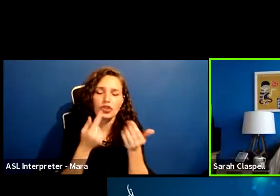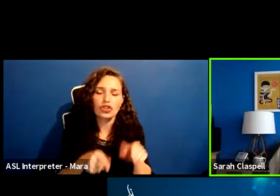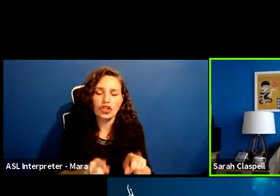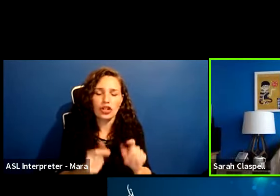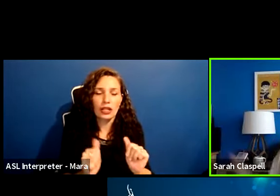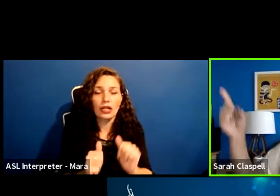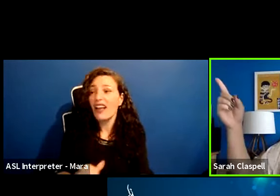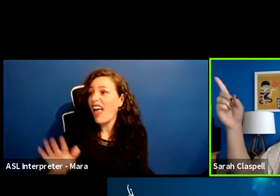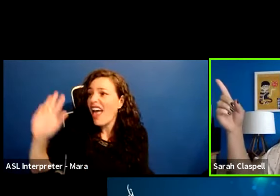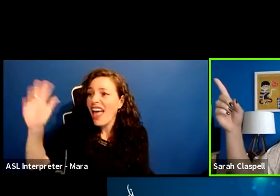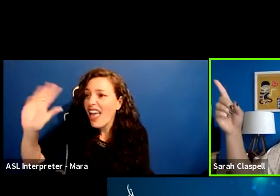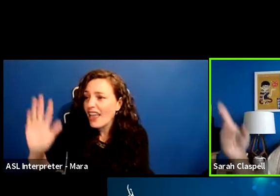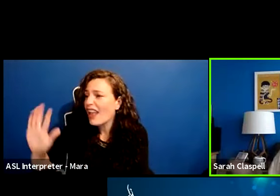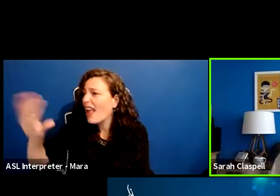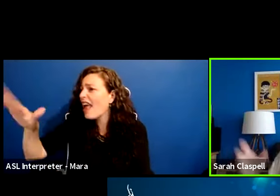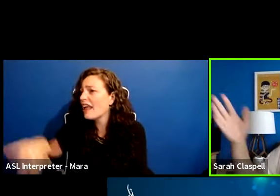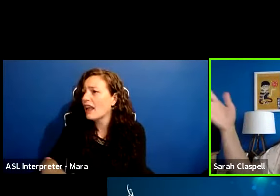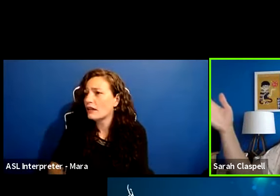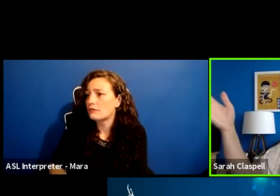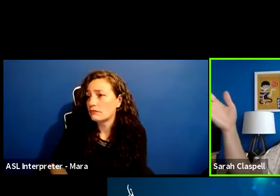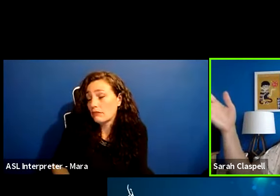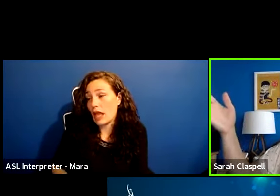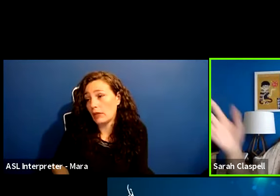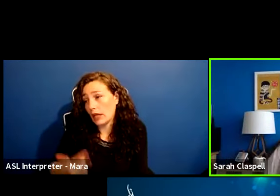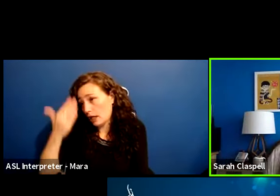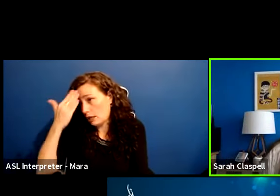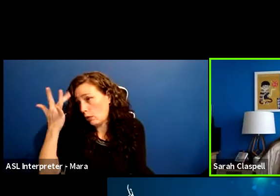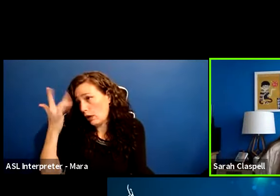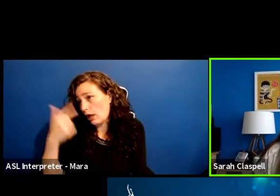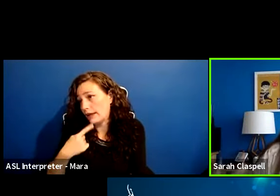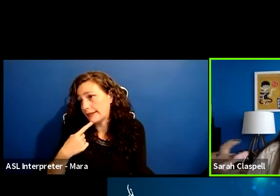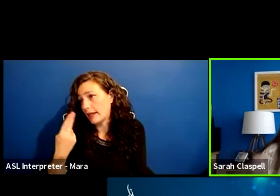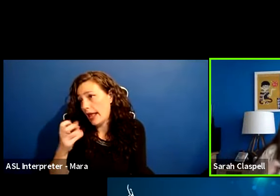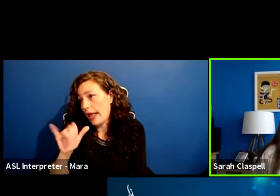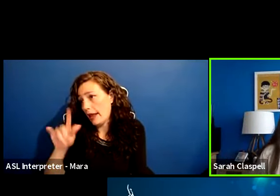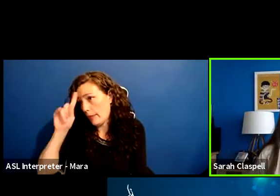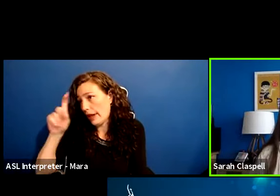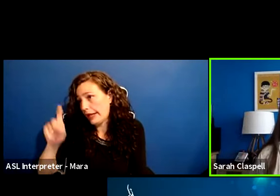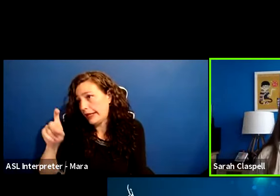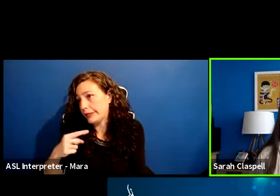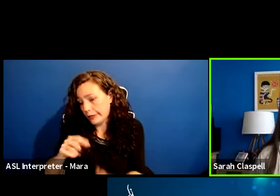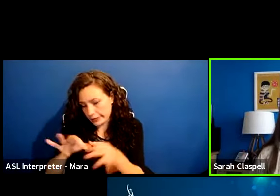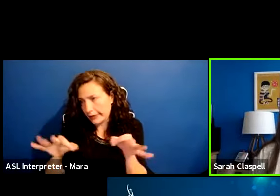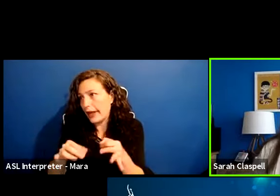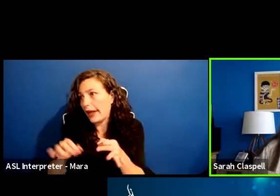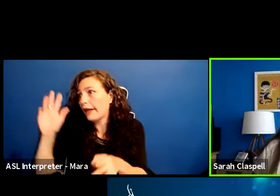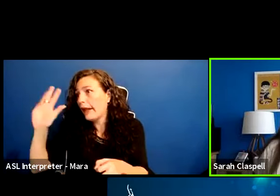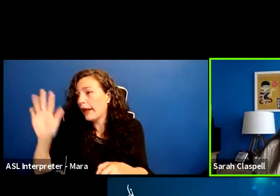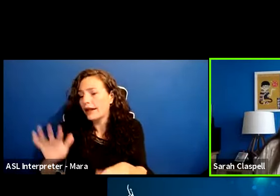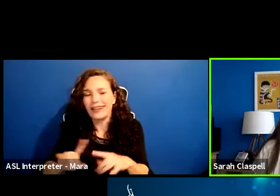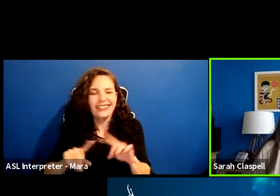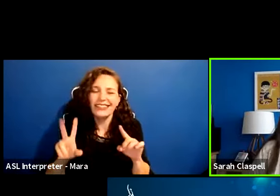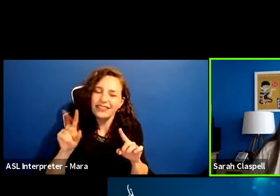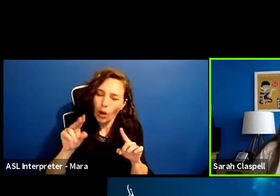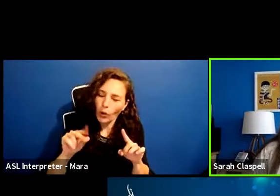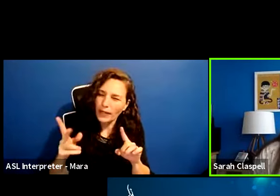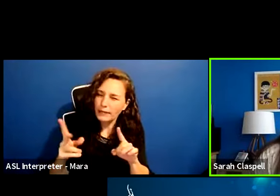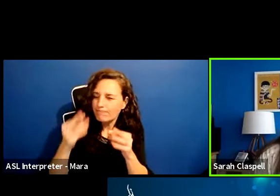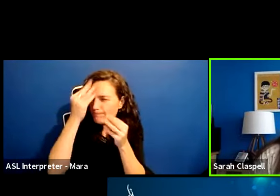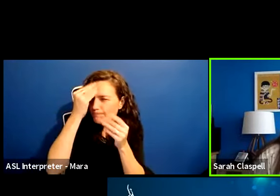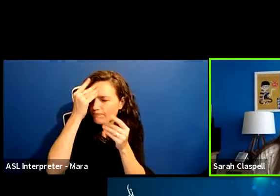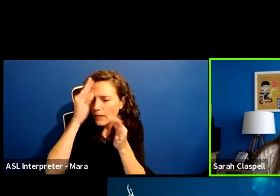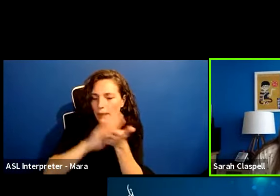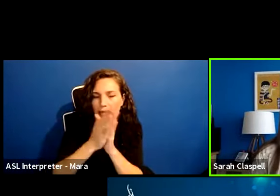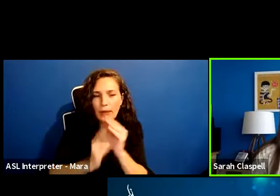Hey, I don't know why I said, Hey, but it's, I'm supposed to, but we're tapping into, uh, making, uh, these scenes personal,